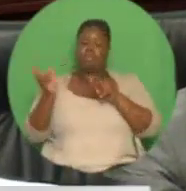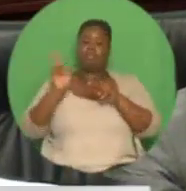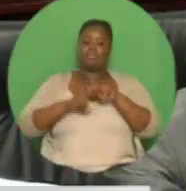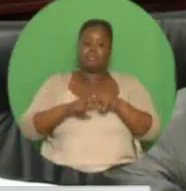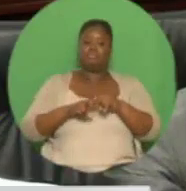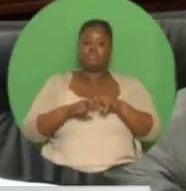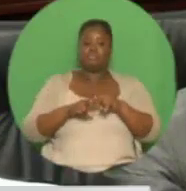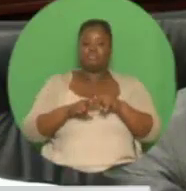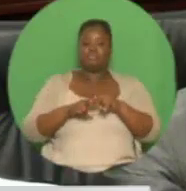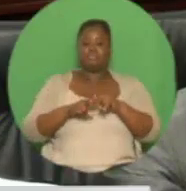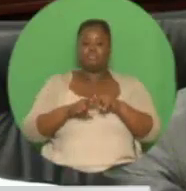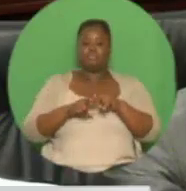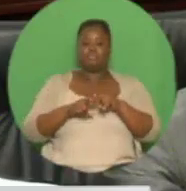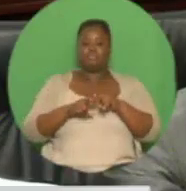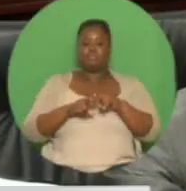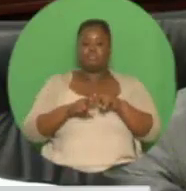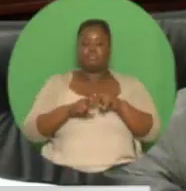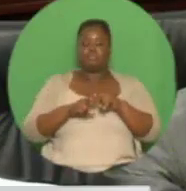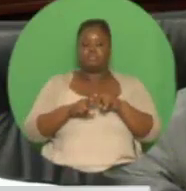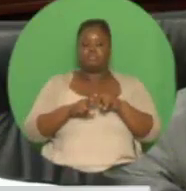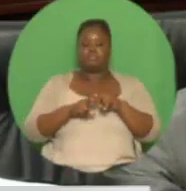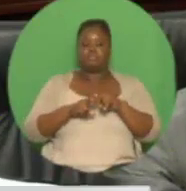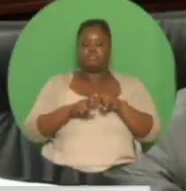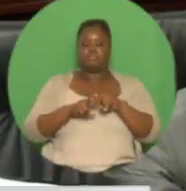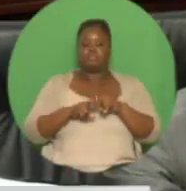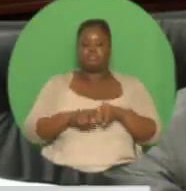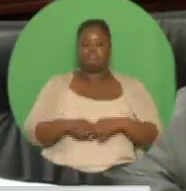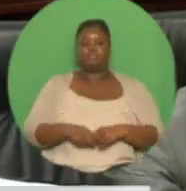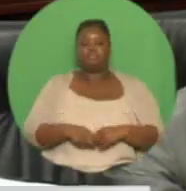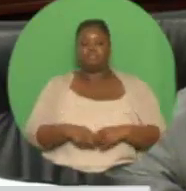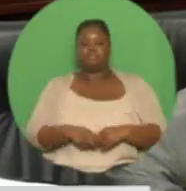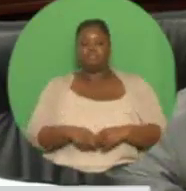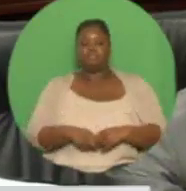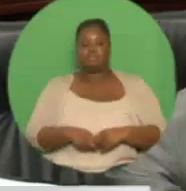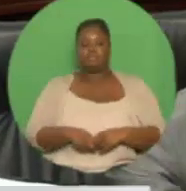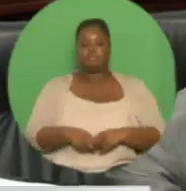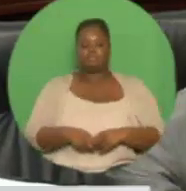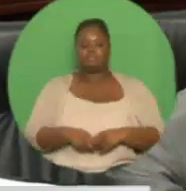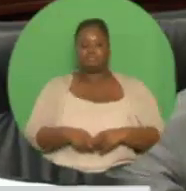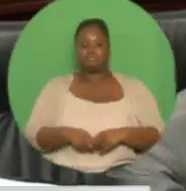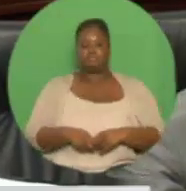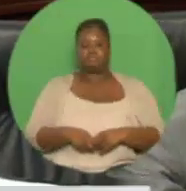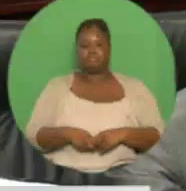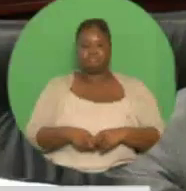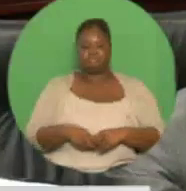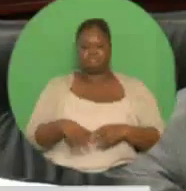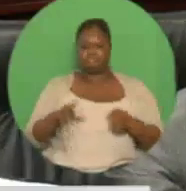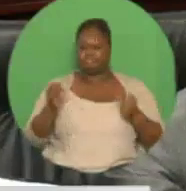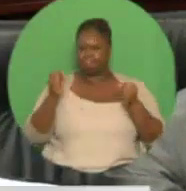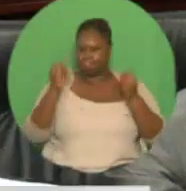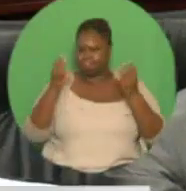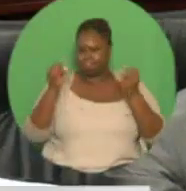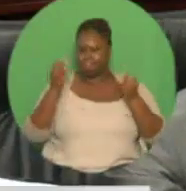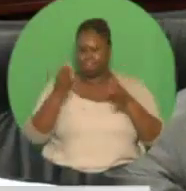been collaborating with cruise lines, resulting in an increase in cruise passenger arrivals, to